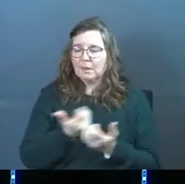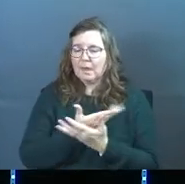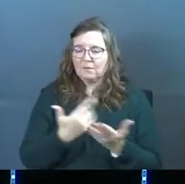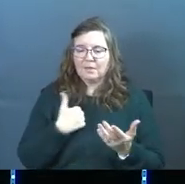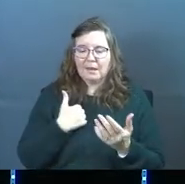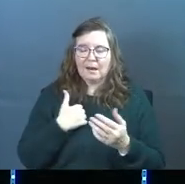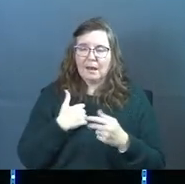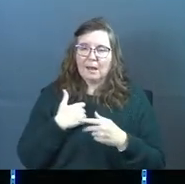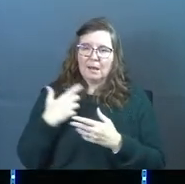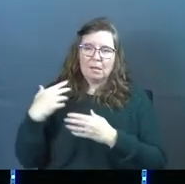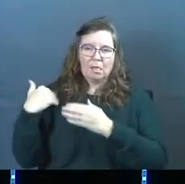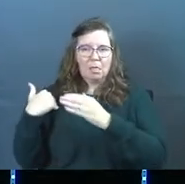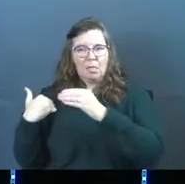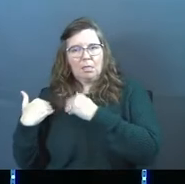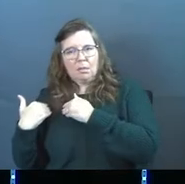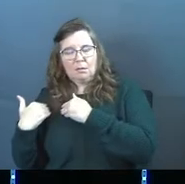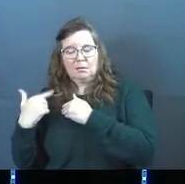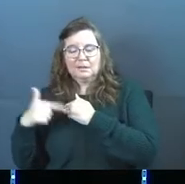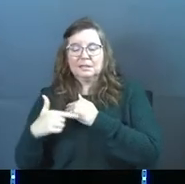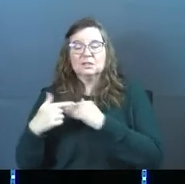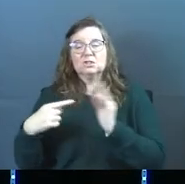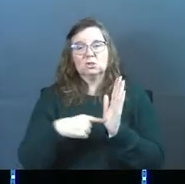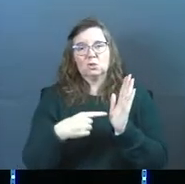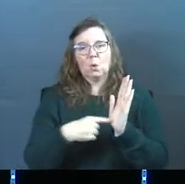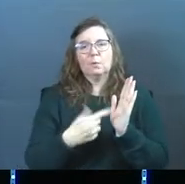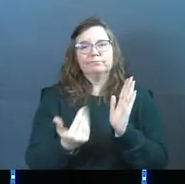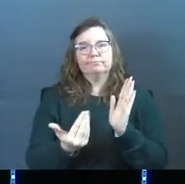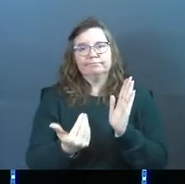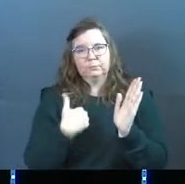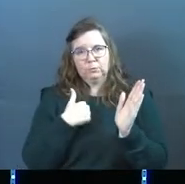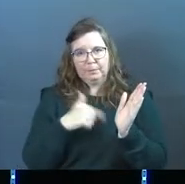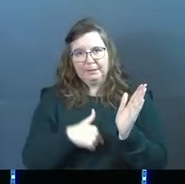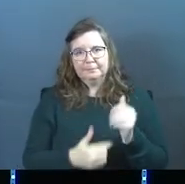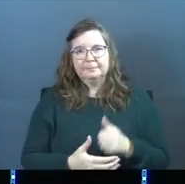everything that I carry. This is owed to me.